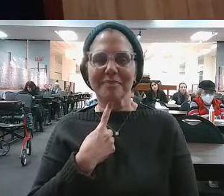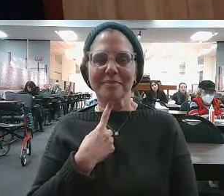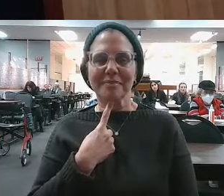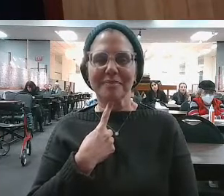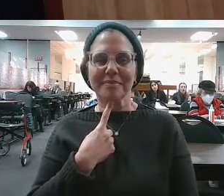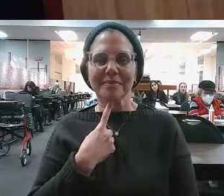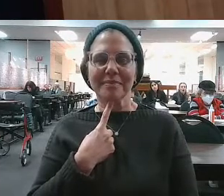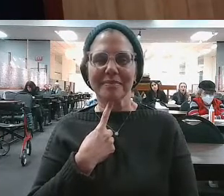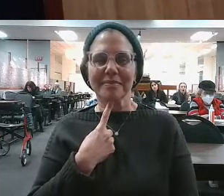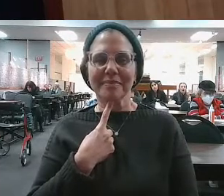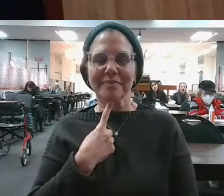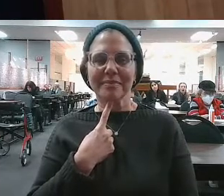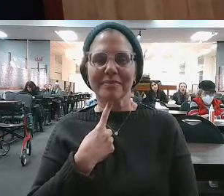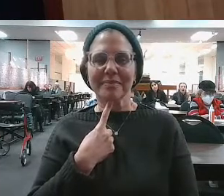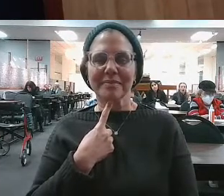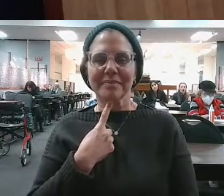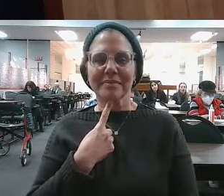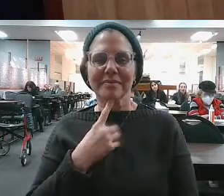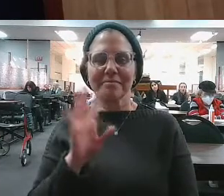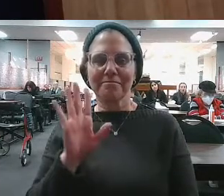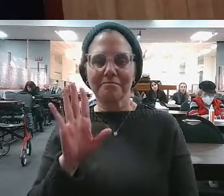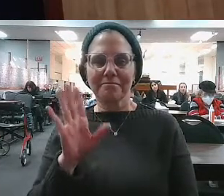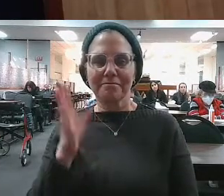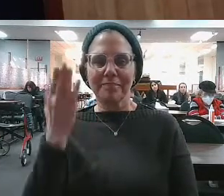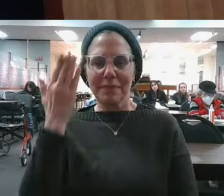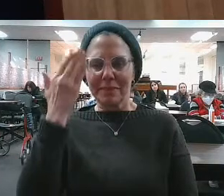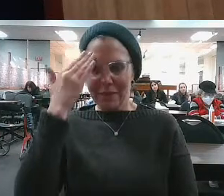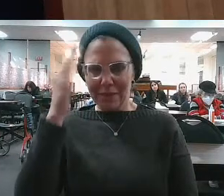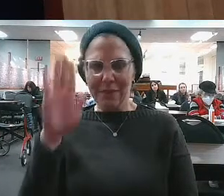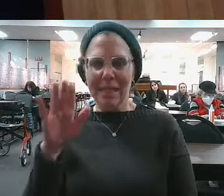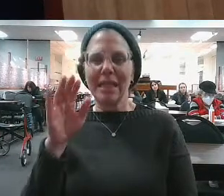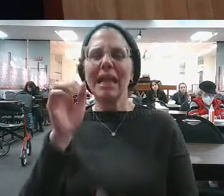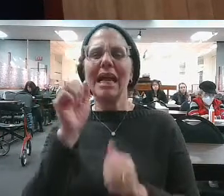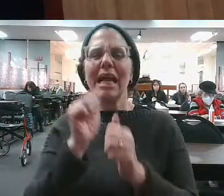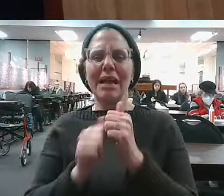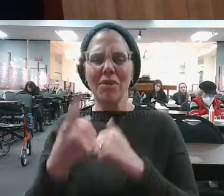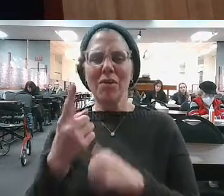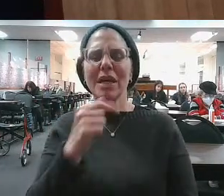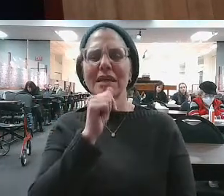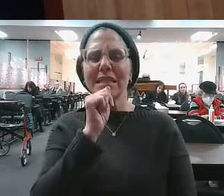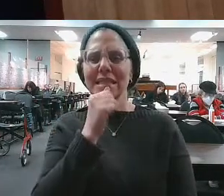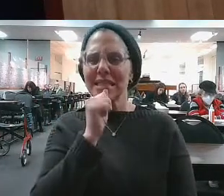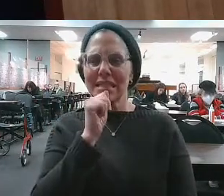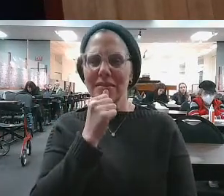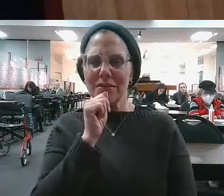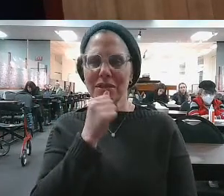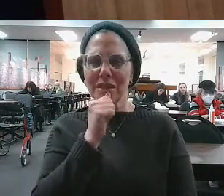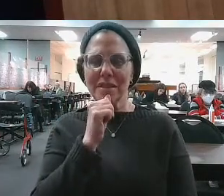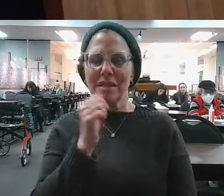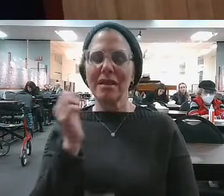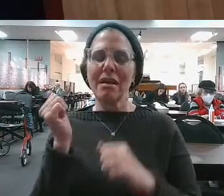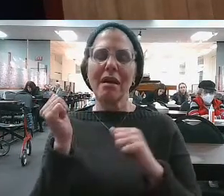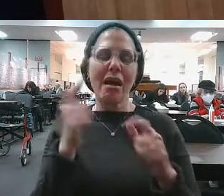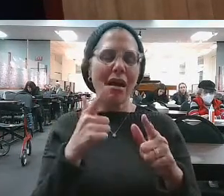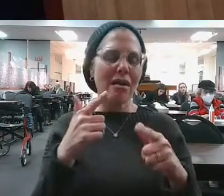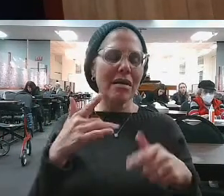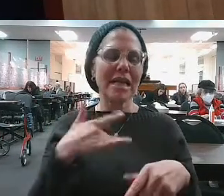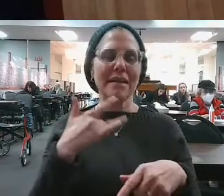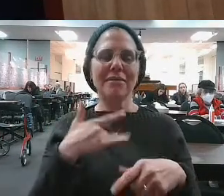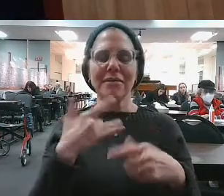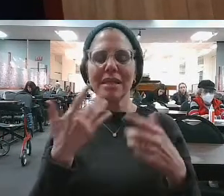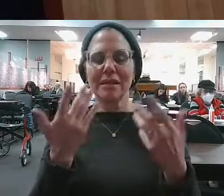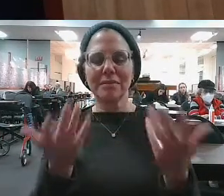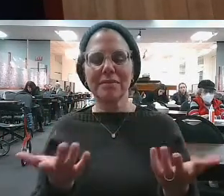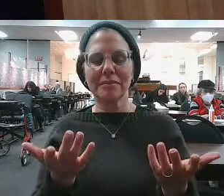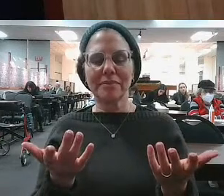So the Hassan Sofer says, you know, everyone suffers with something. We all have our situations